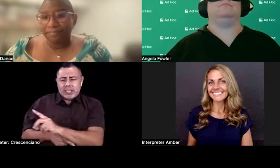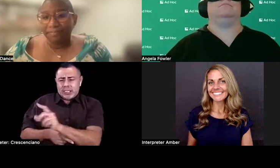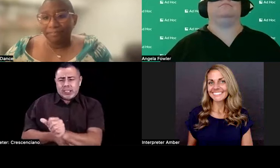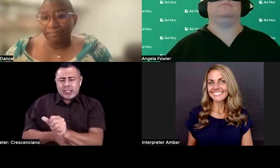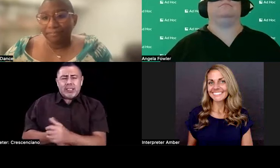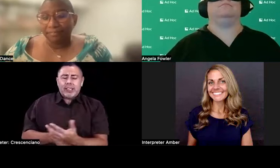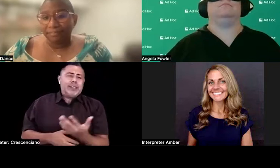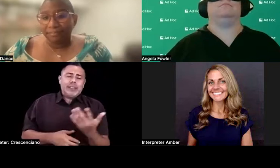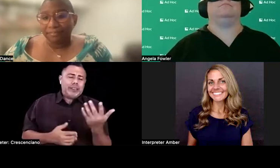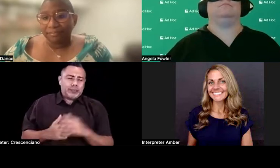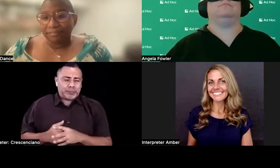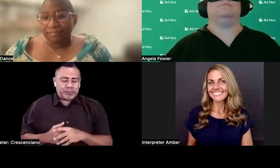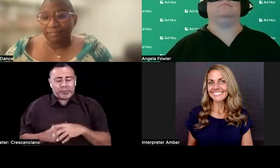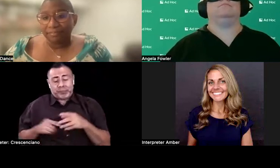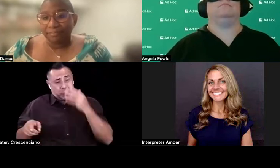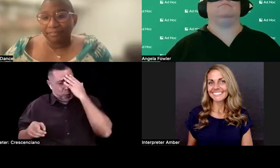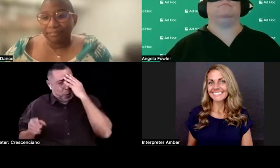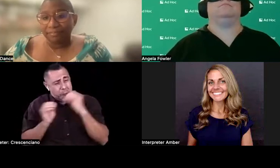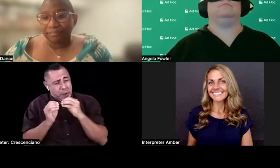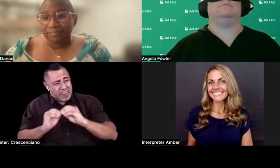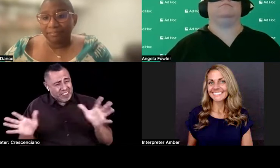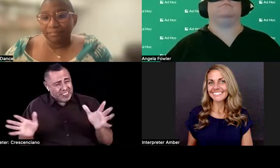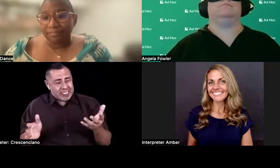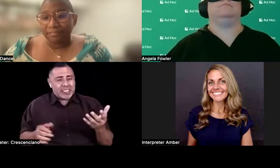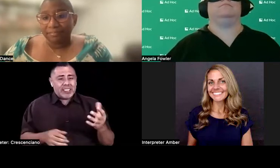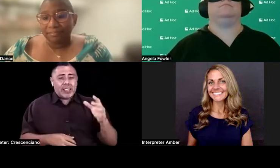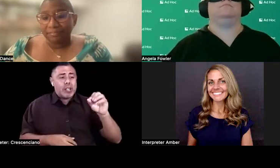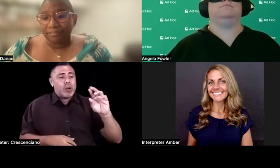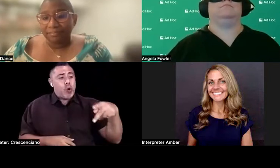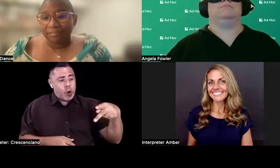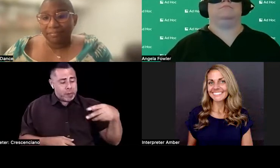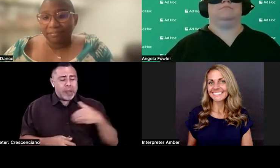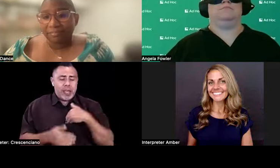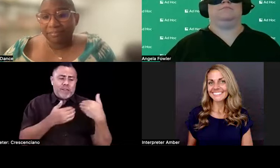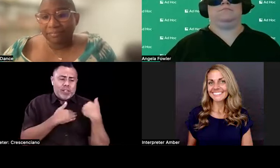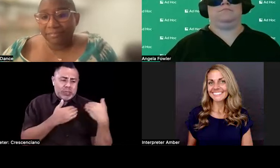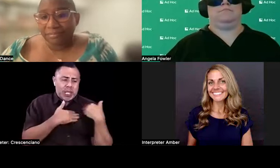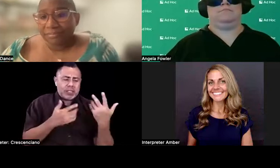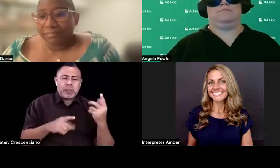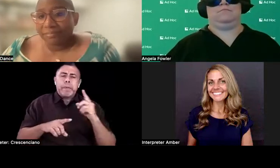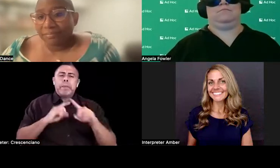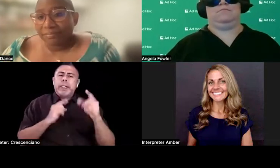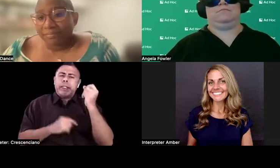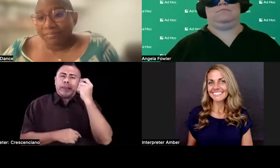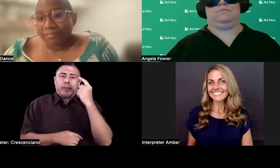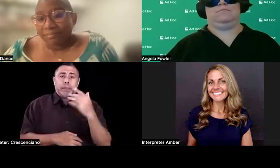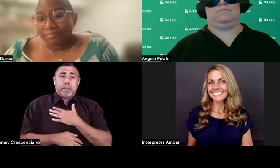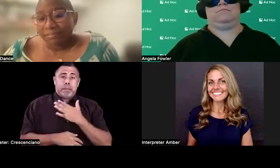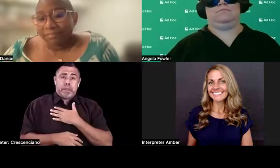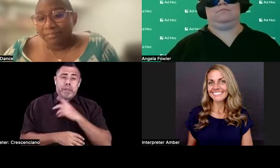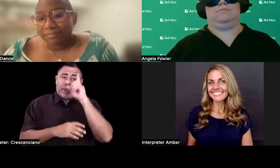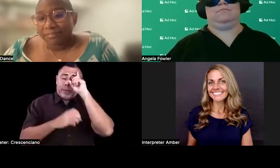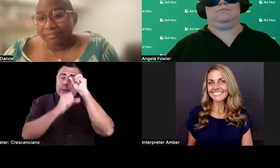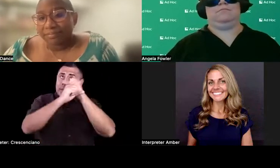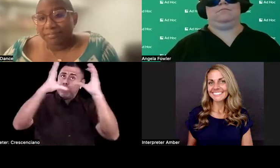Um, but it's like, I see an accommodation as it's a way to level the